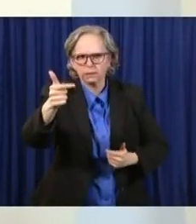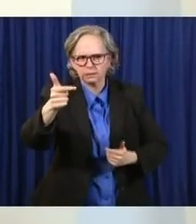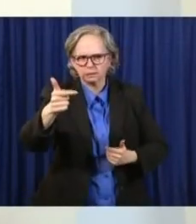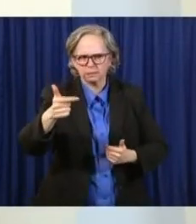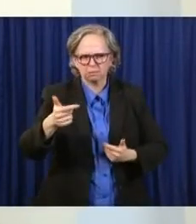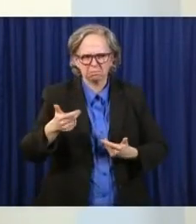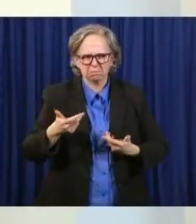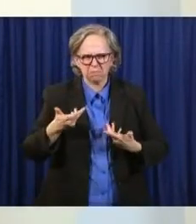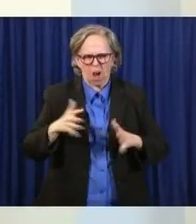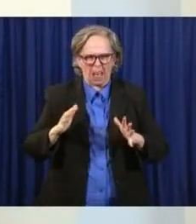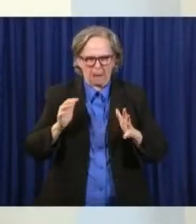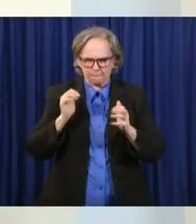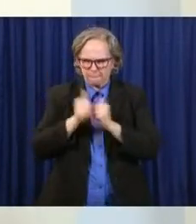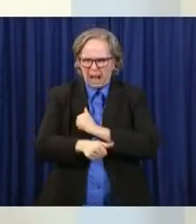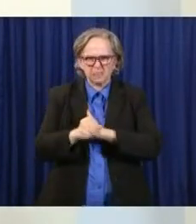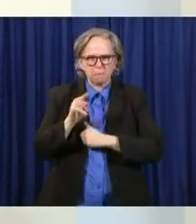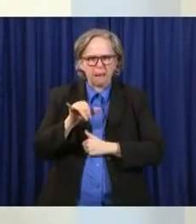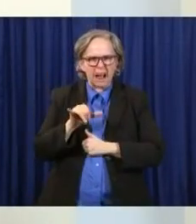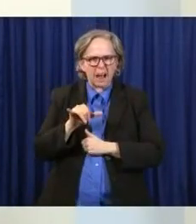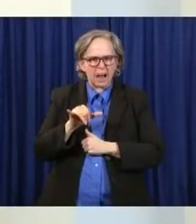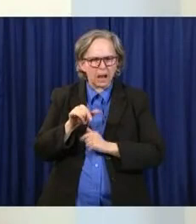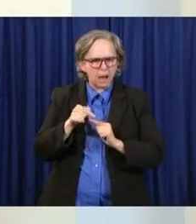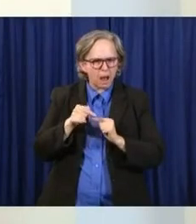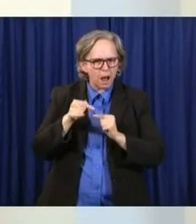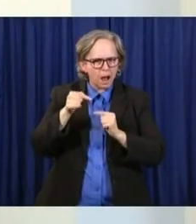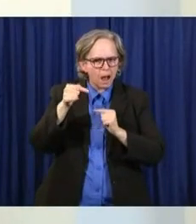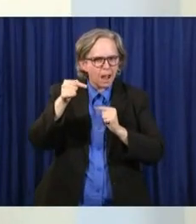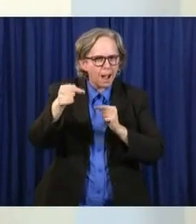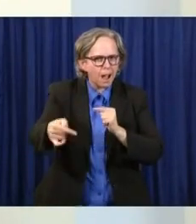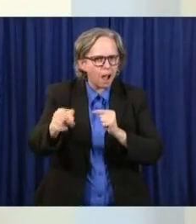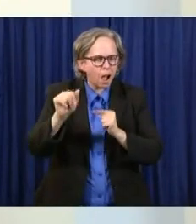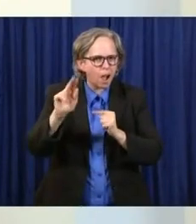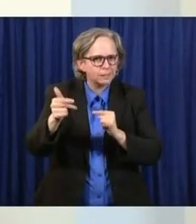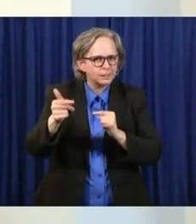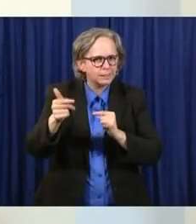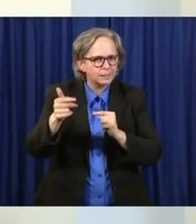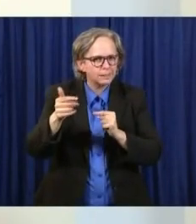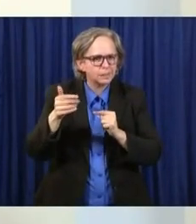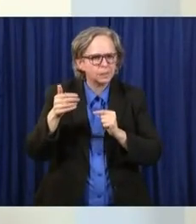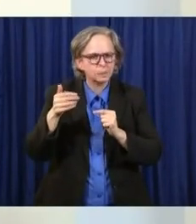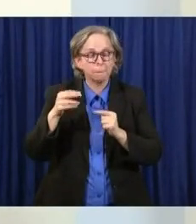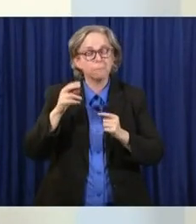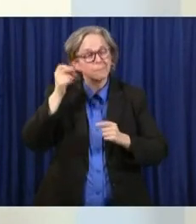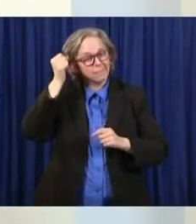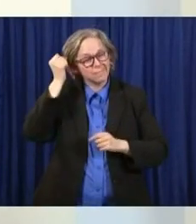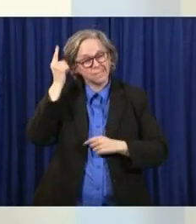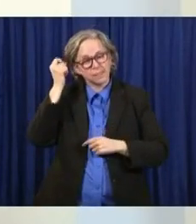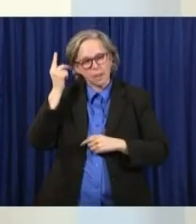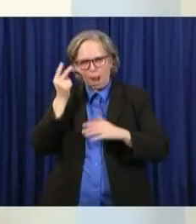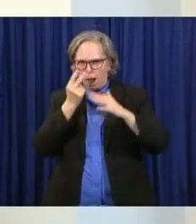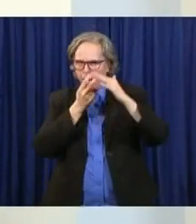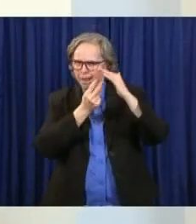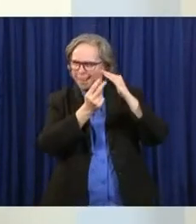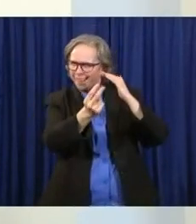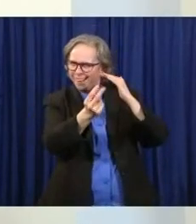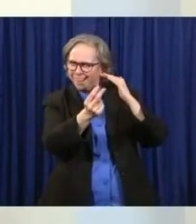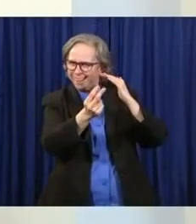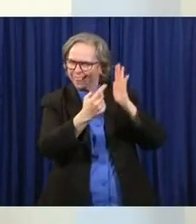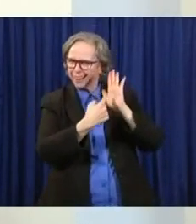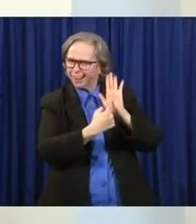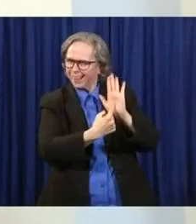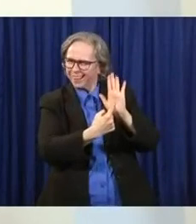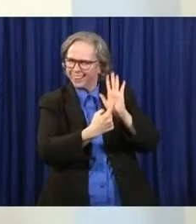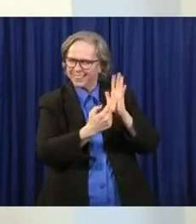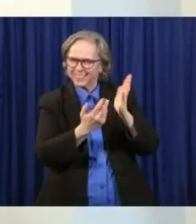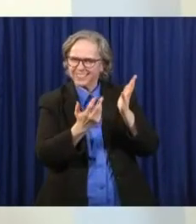May. So please, we always have to look at these things as the fact that